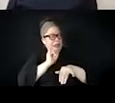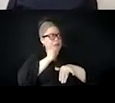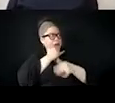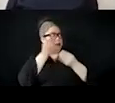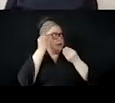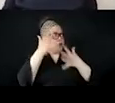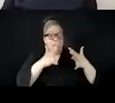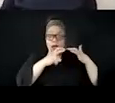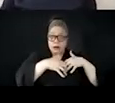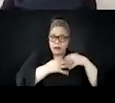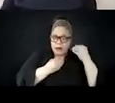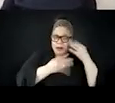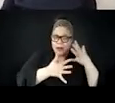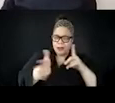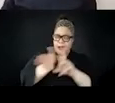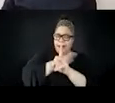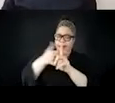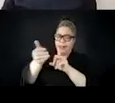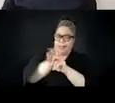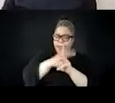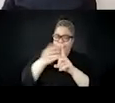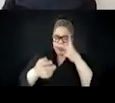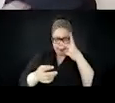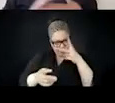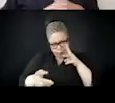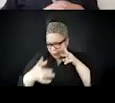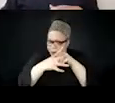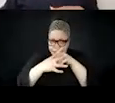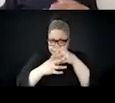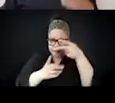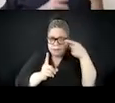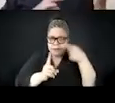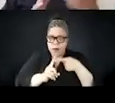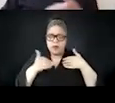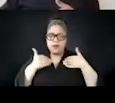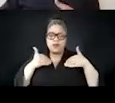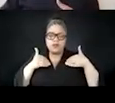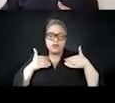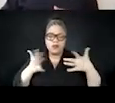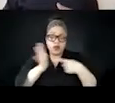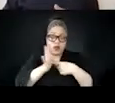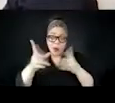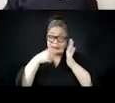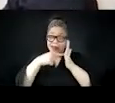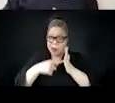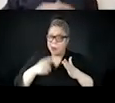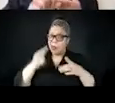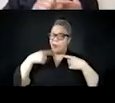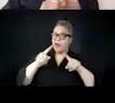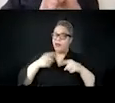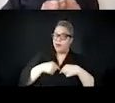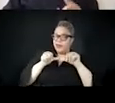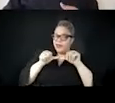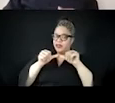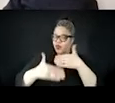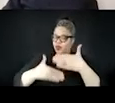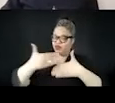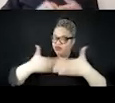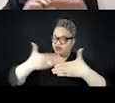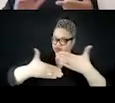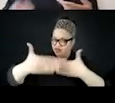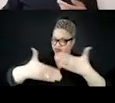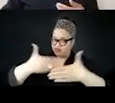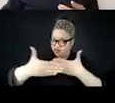as we continue. Um, so COINTELPRO or the FBI had a number of methods to achieve these goals.